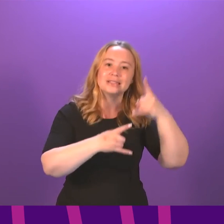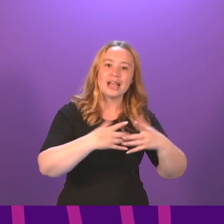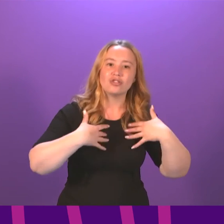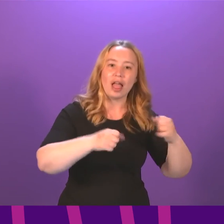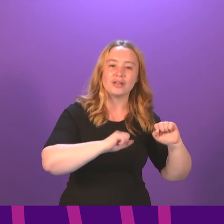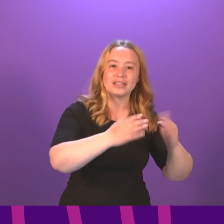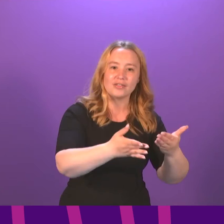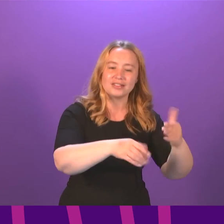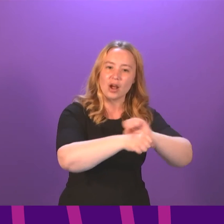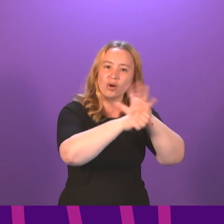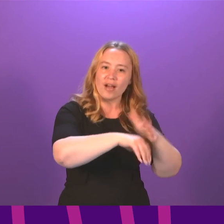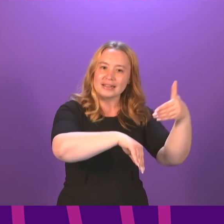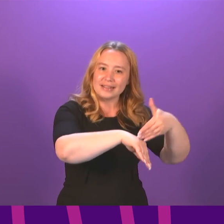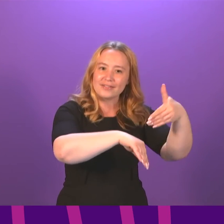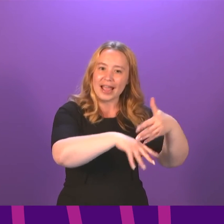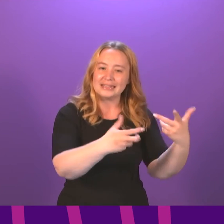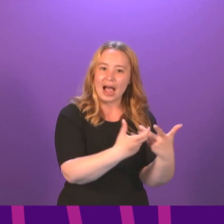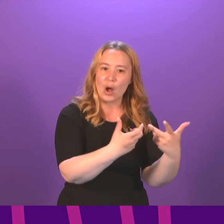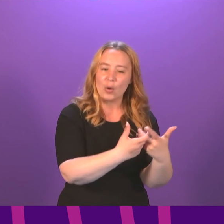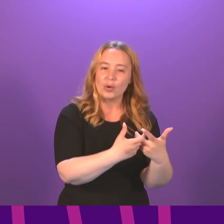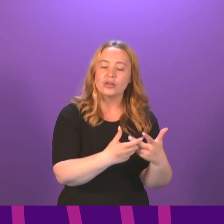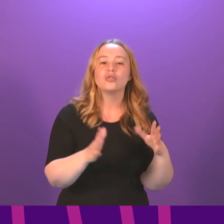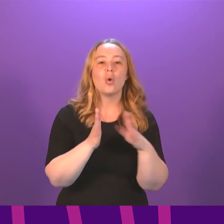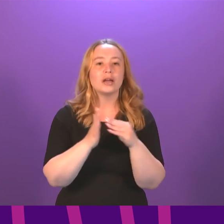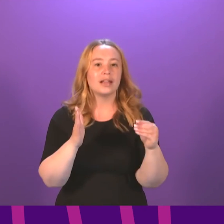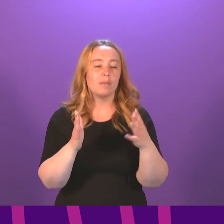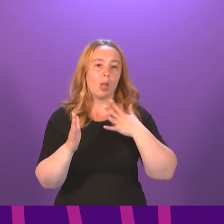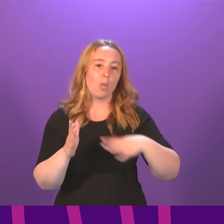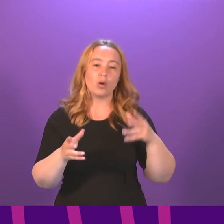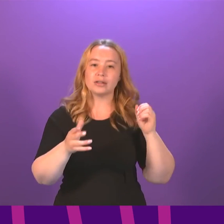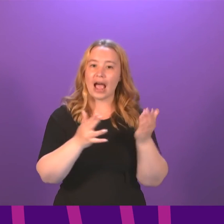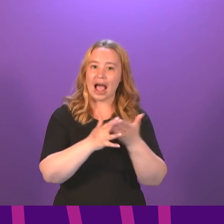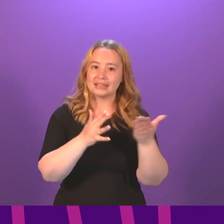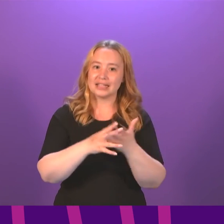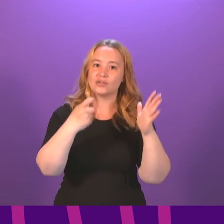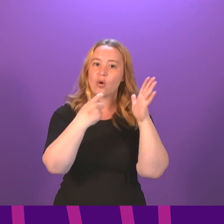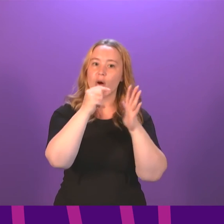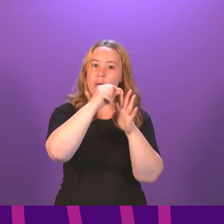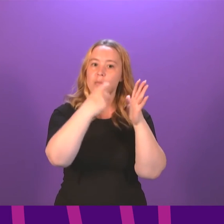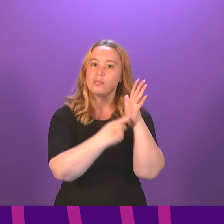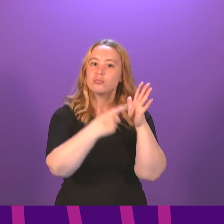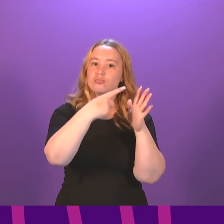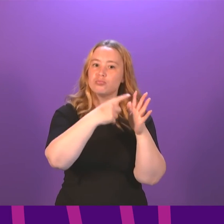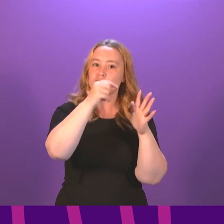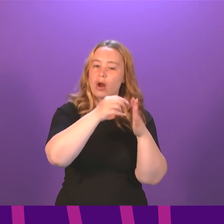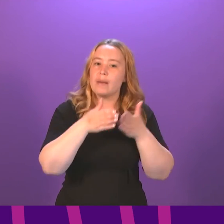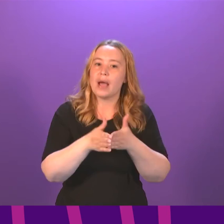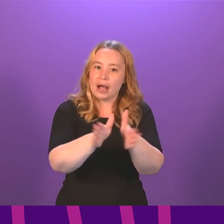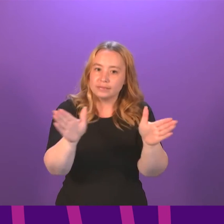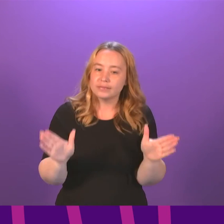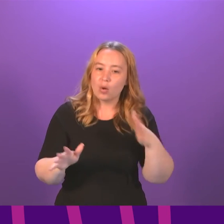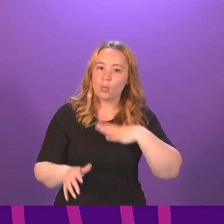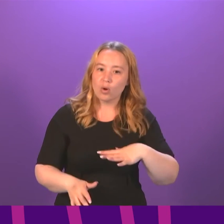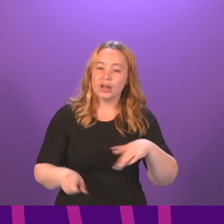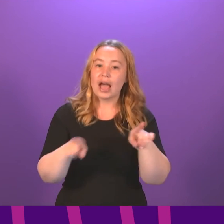and how we improve these further. And that includes, for example, widening access to PrEP. We are also working with NHS Scotland to